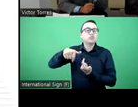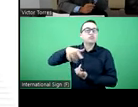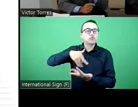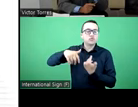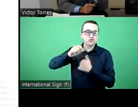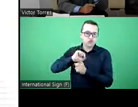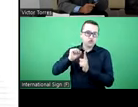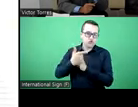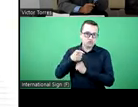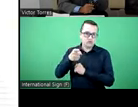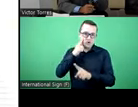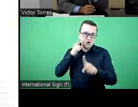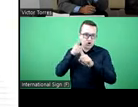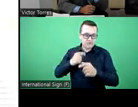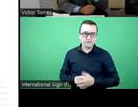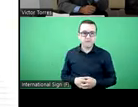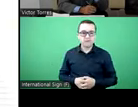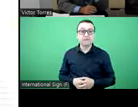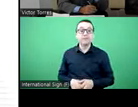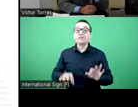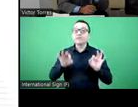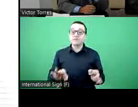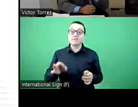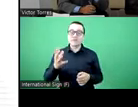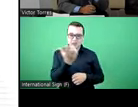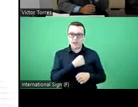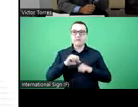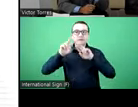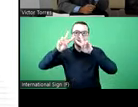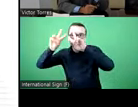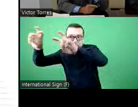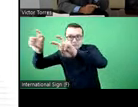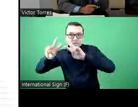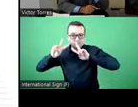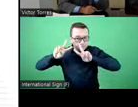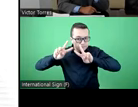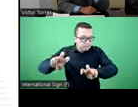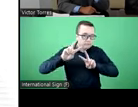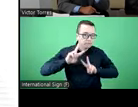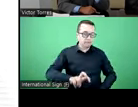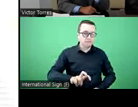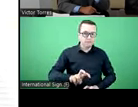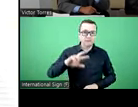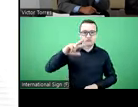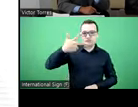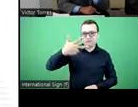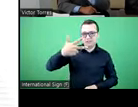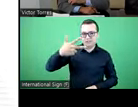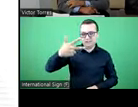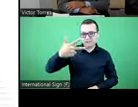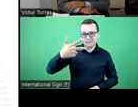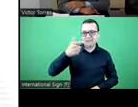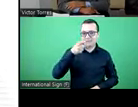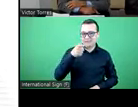final goals. And so, the study we have been carrying out in all three